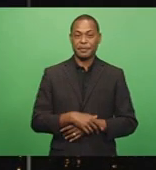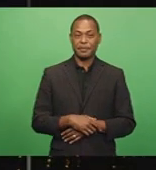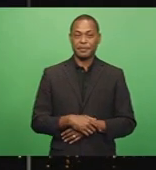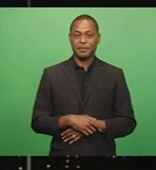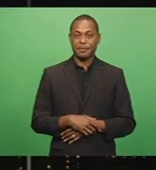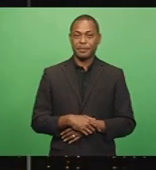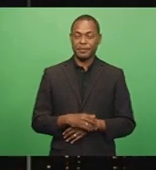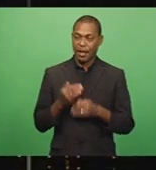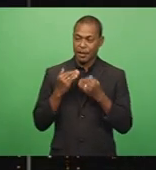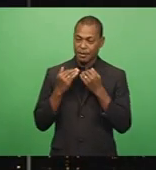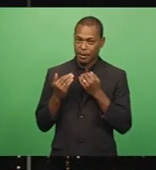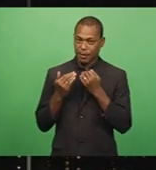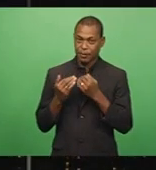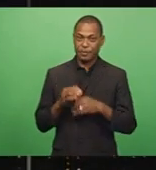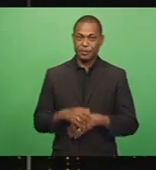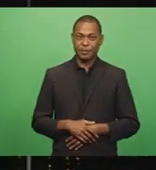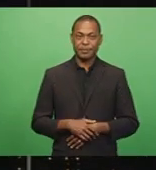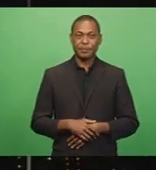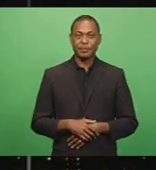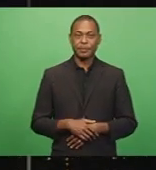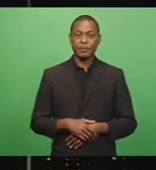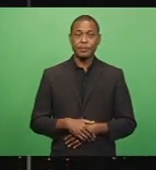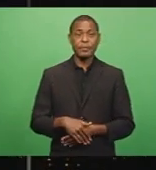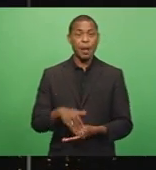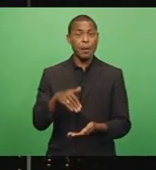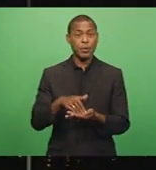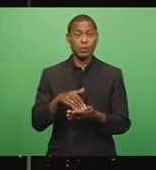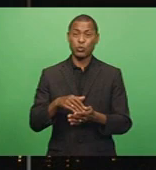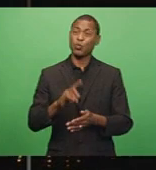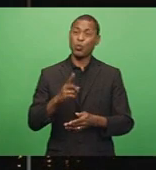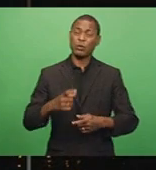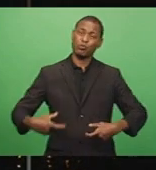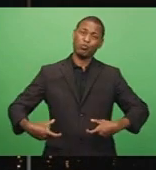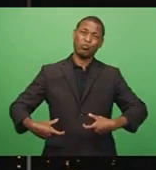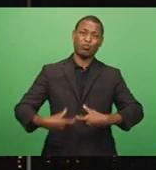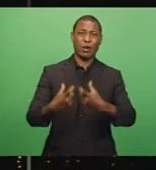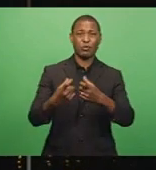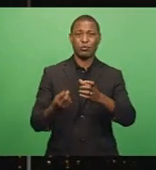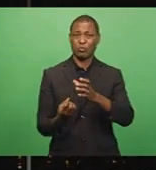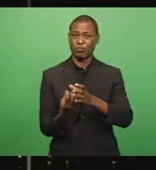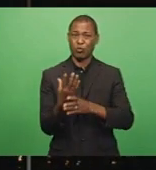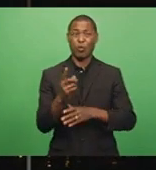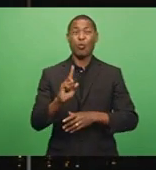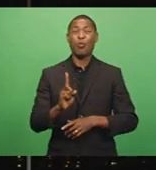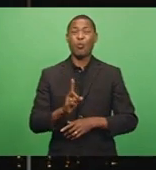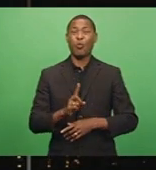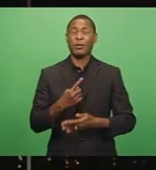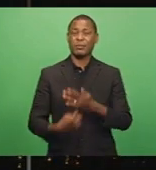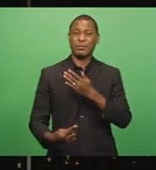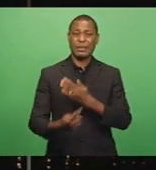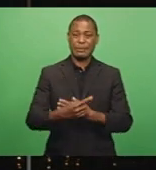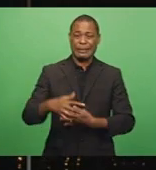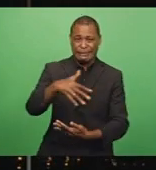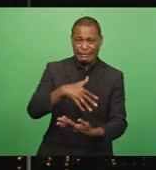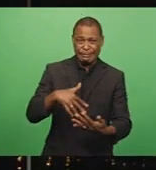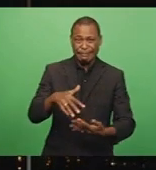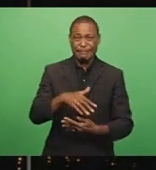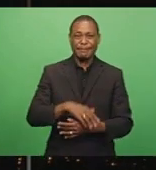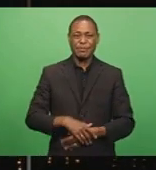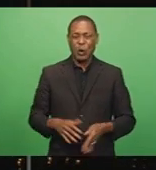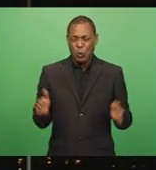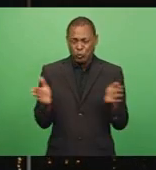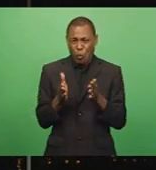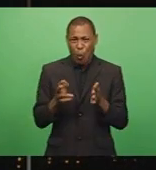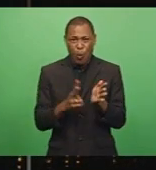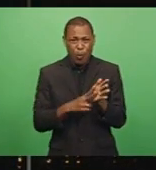Thank you, Felipe. In the midst of growing challenges posed by frequent natural disasters, a small village